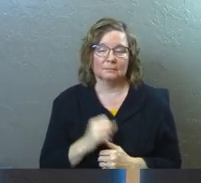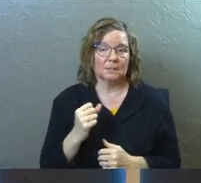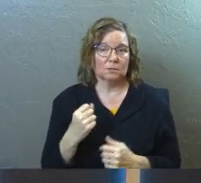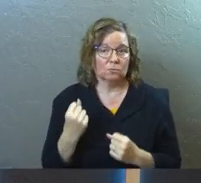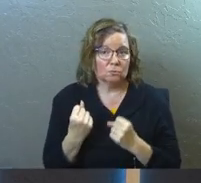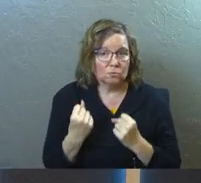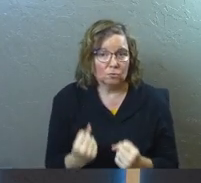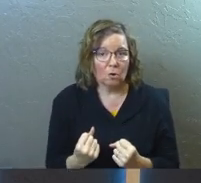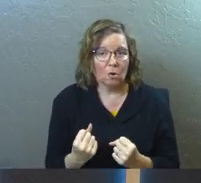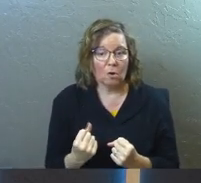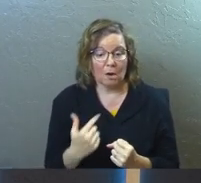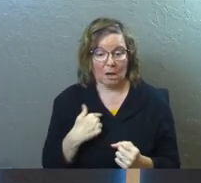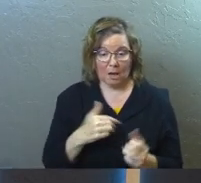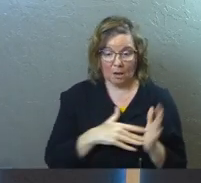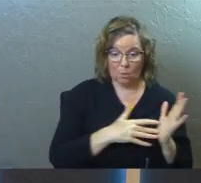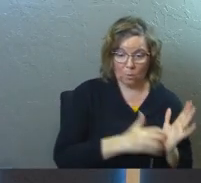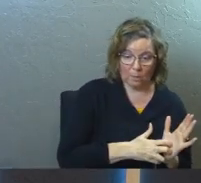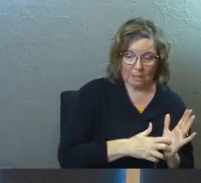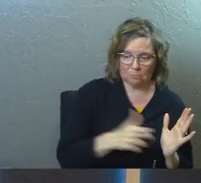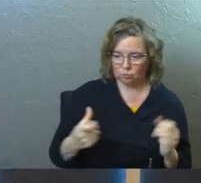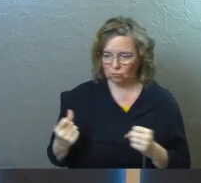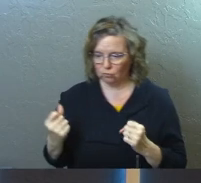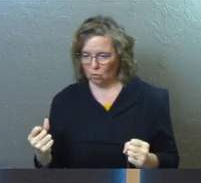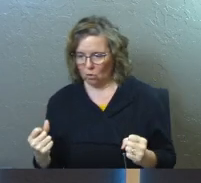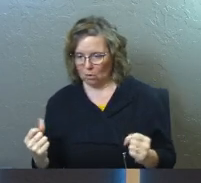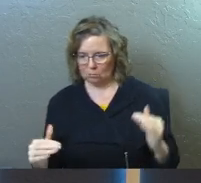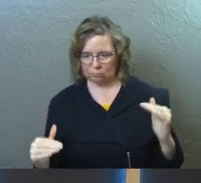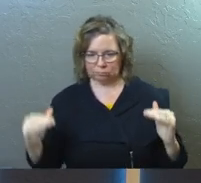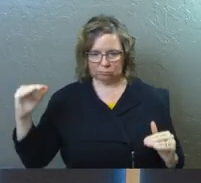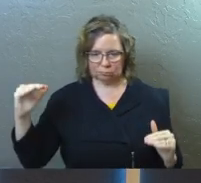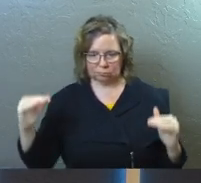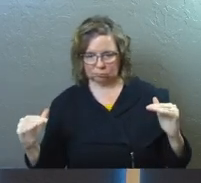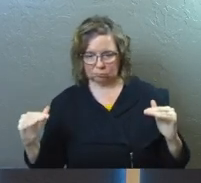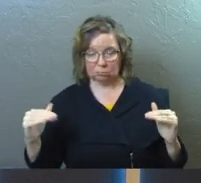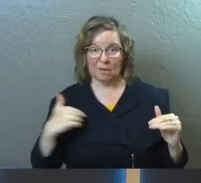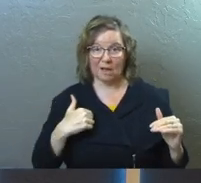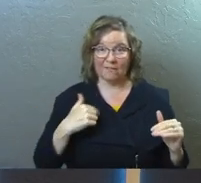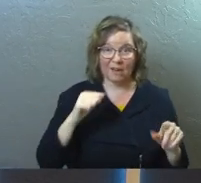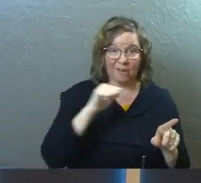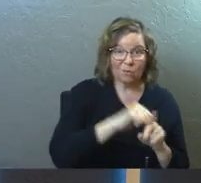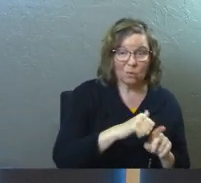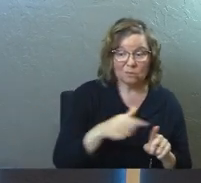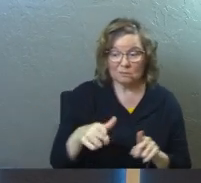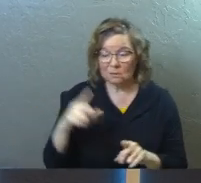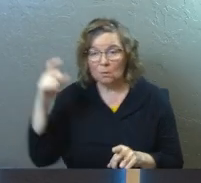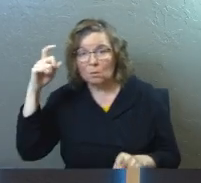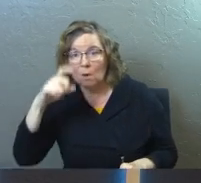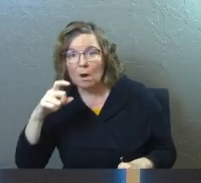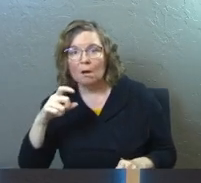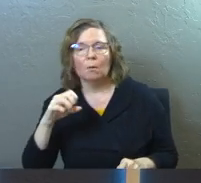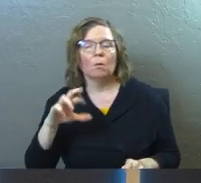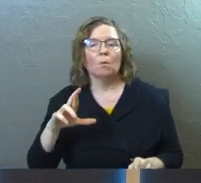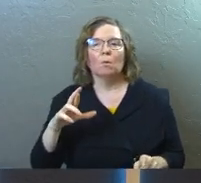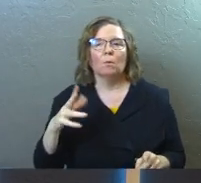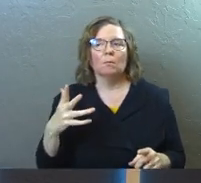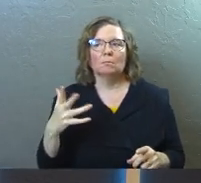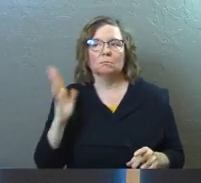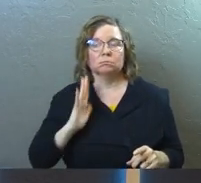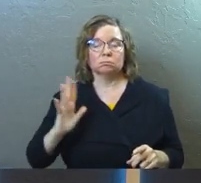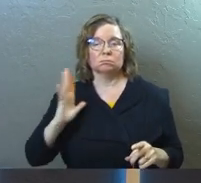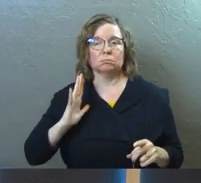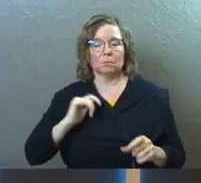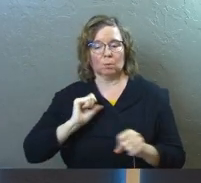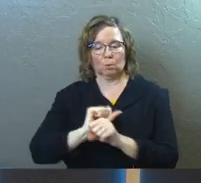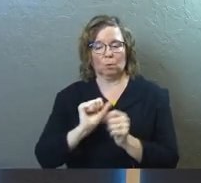She's strong where I'm weak. She's wise where I'm foolish. She just is. Even when we, uh, in the past, uh, have